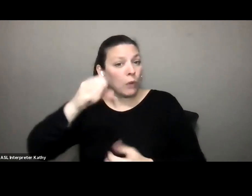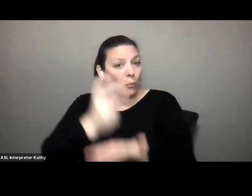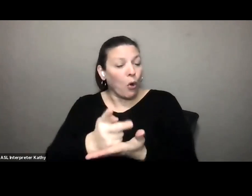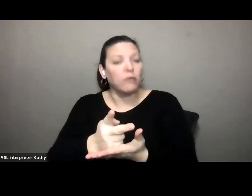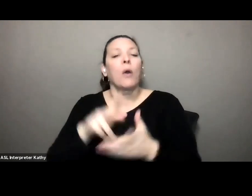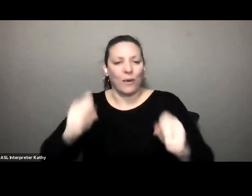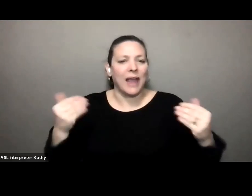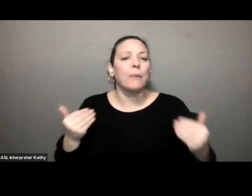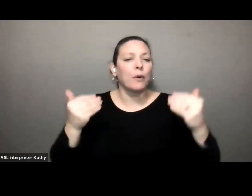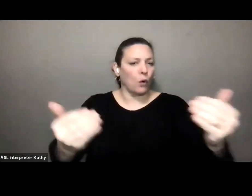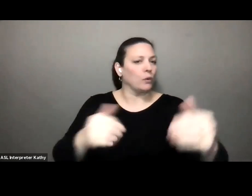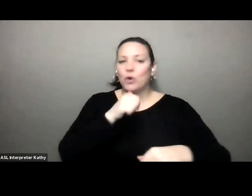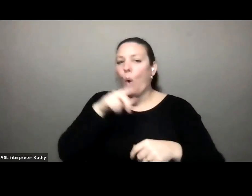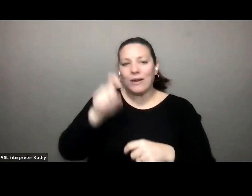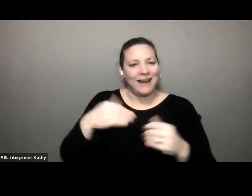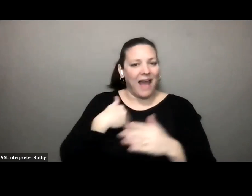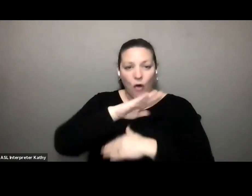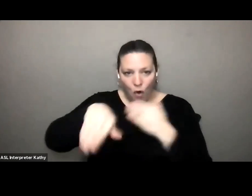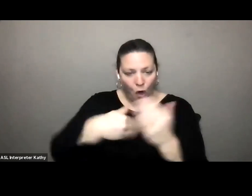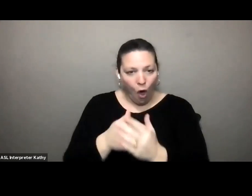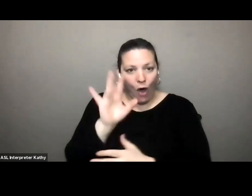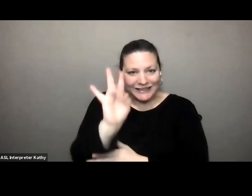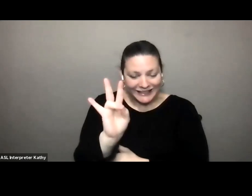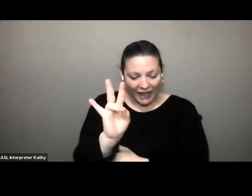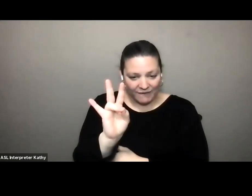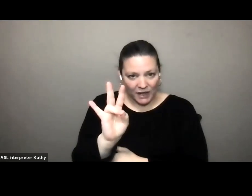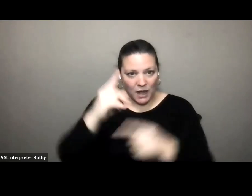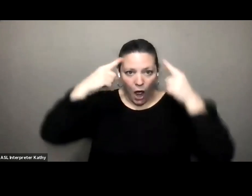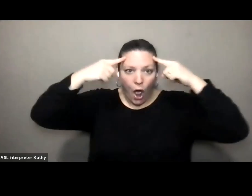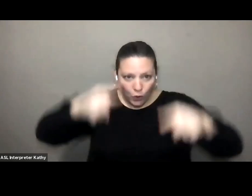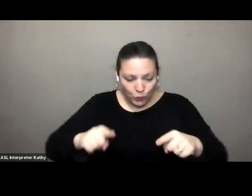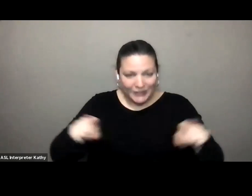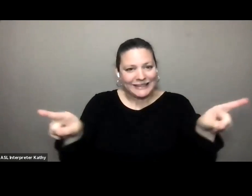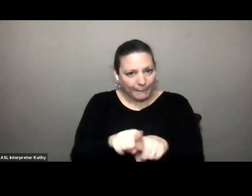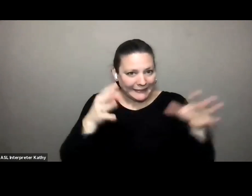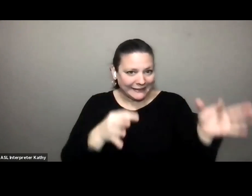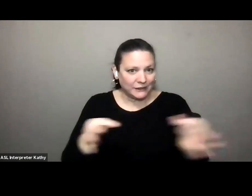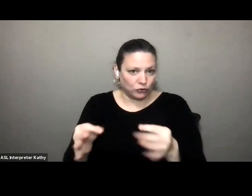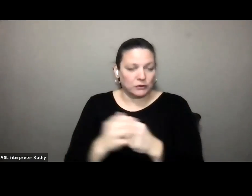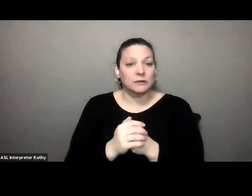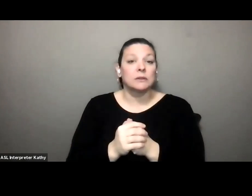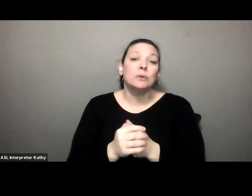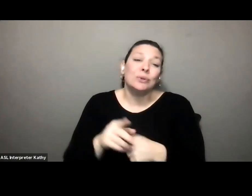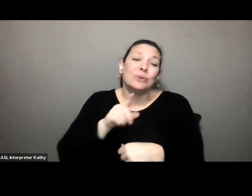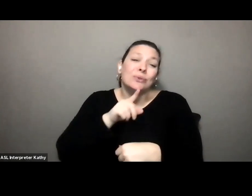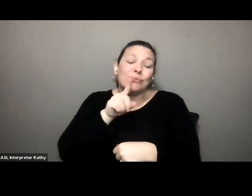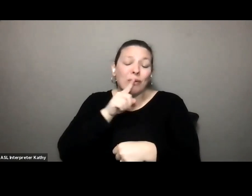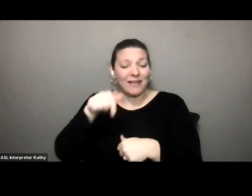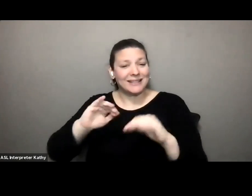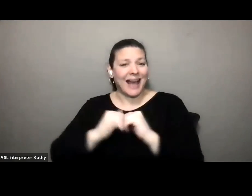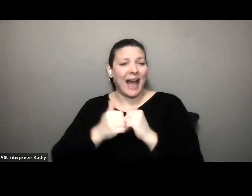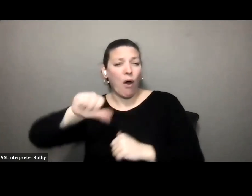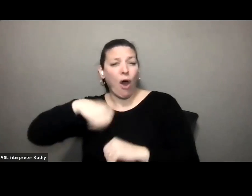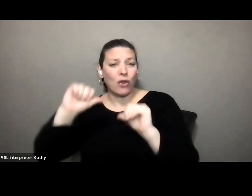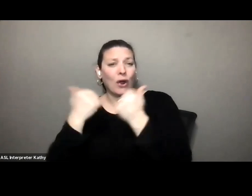approval of our member communities so um you know it will be an easier path forward and truly it is how other um agencies